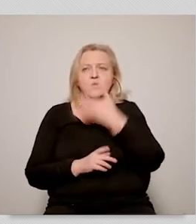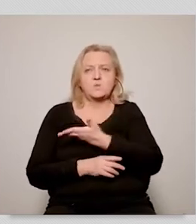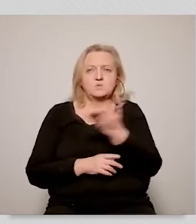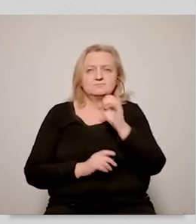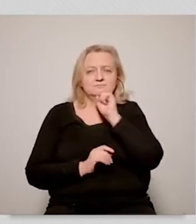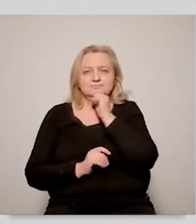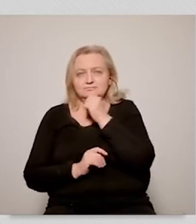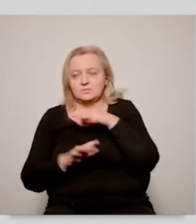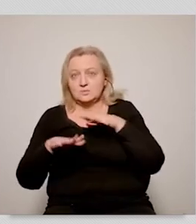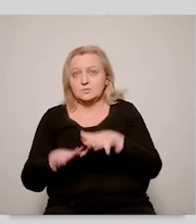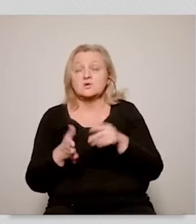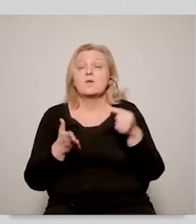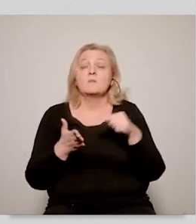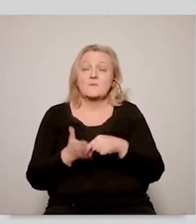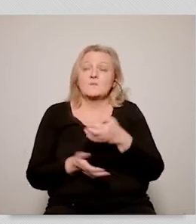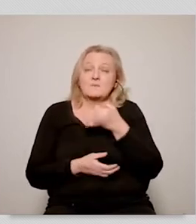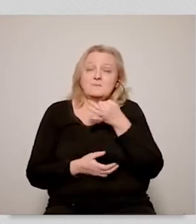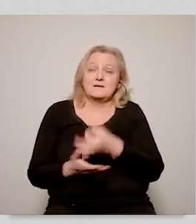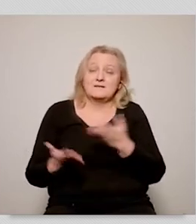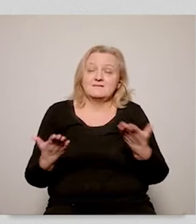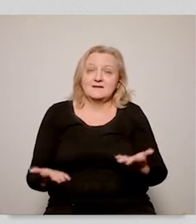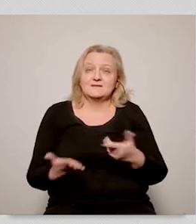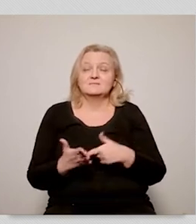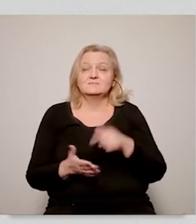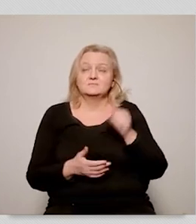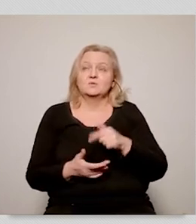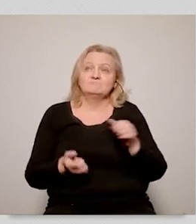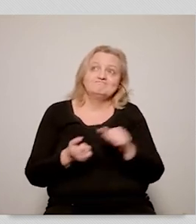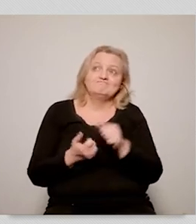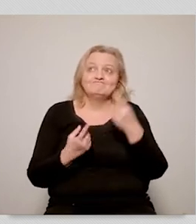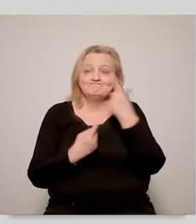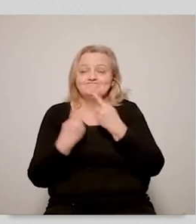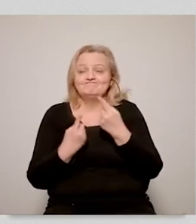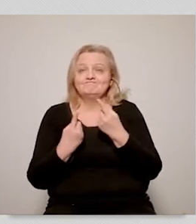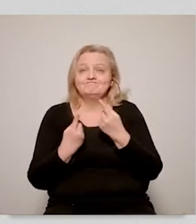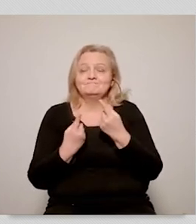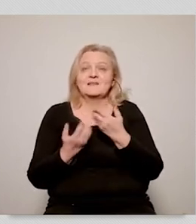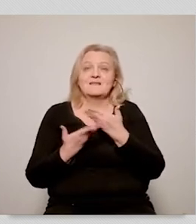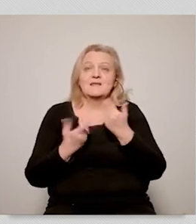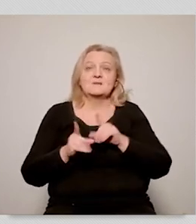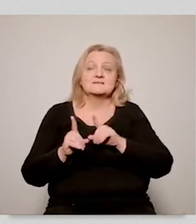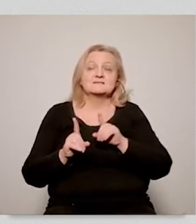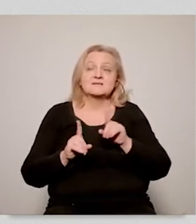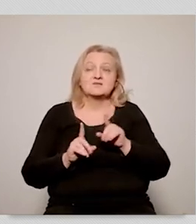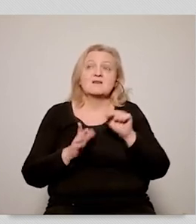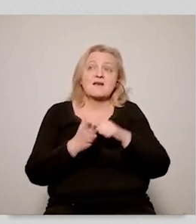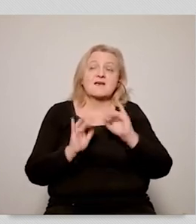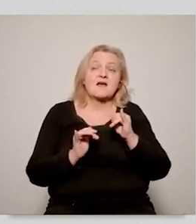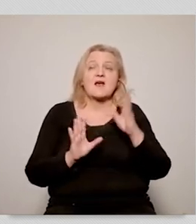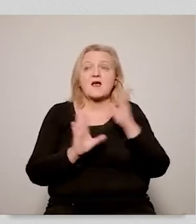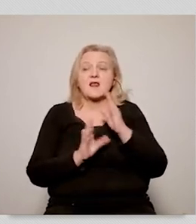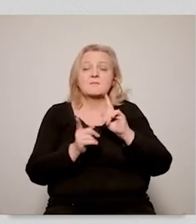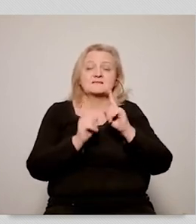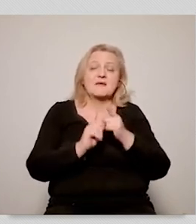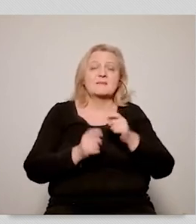incurring more and more debts and the society is becoming older and older, irrespective of